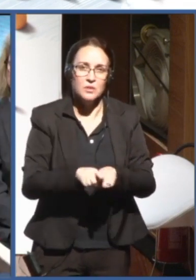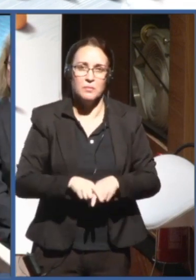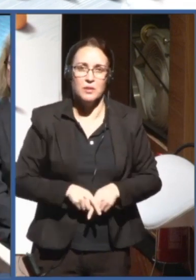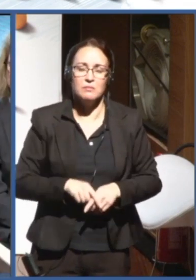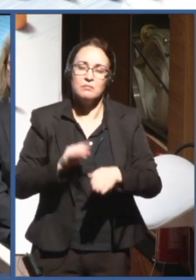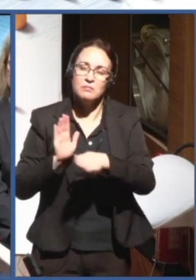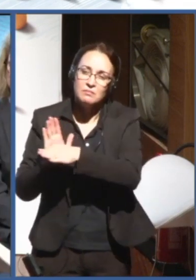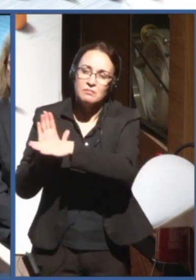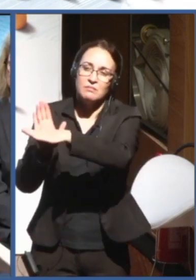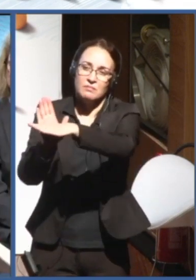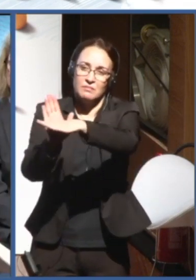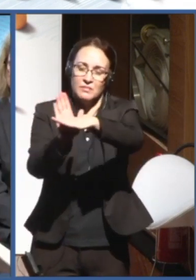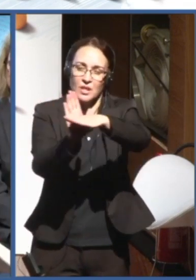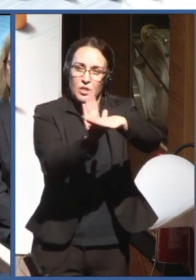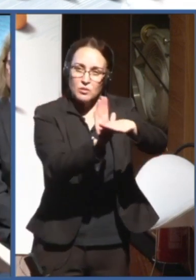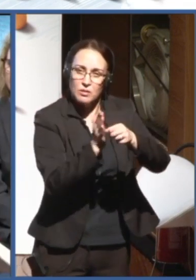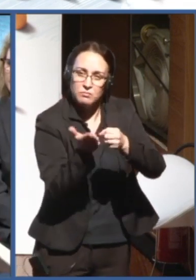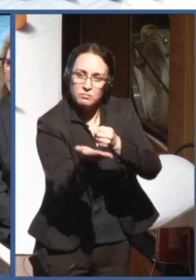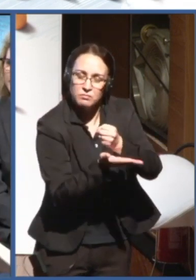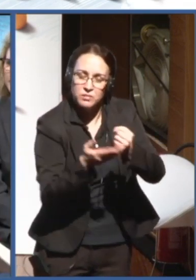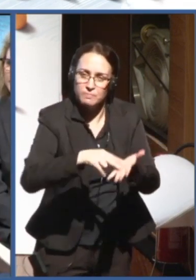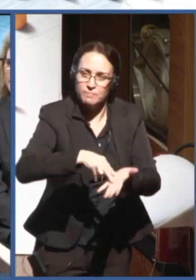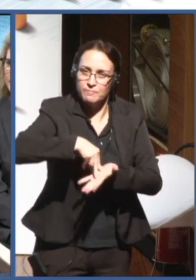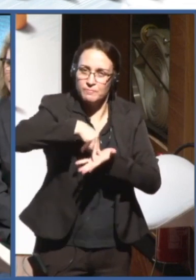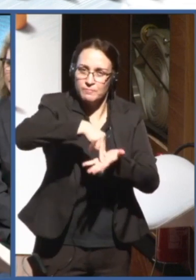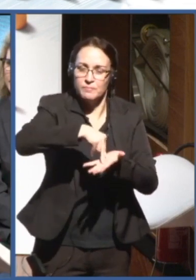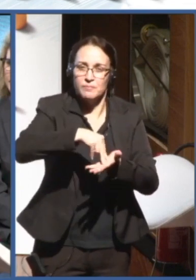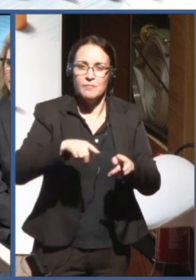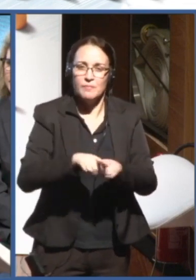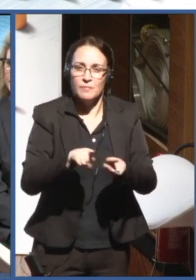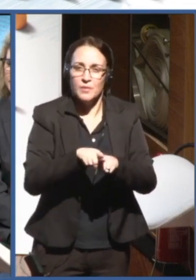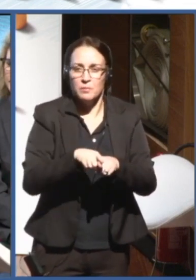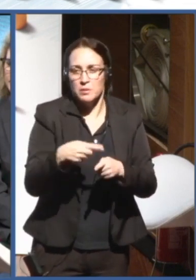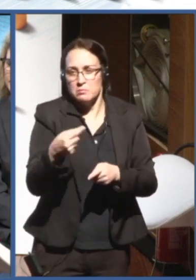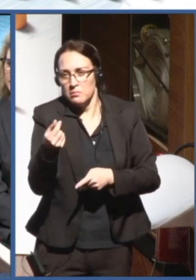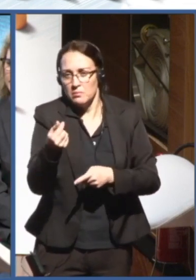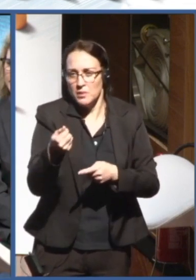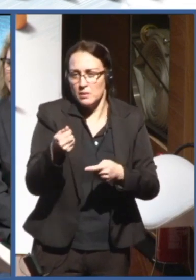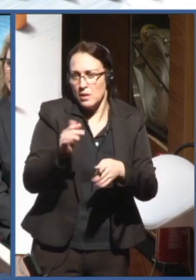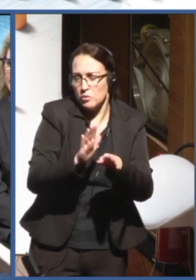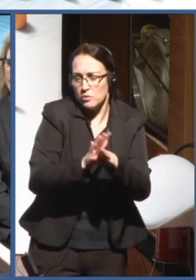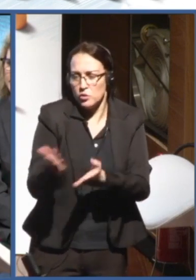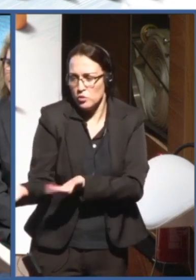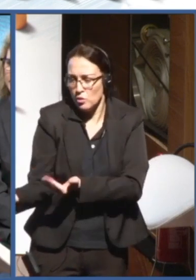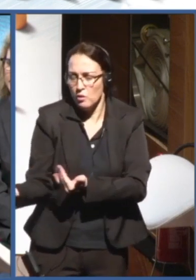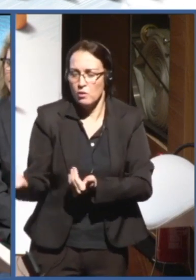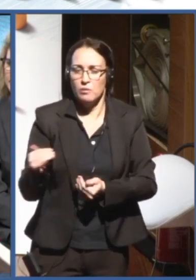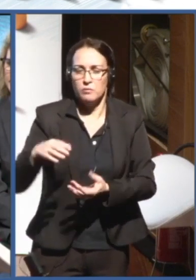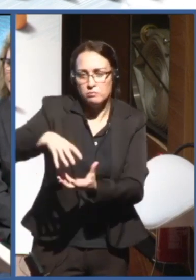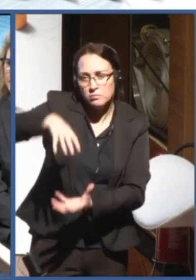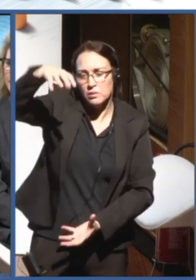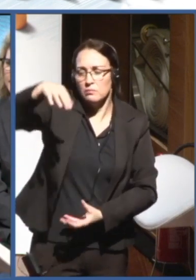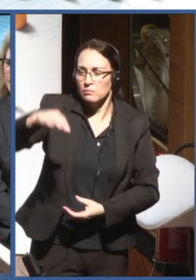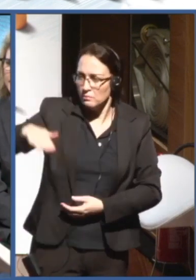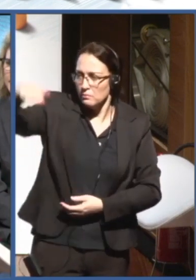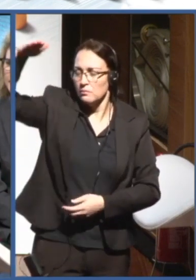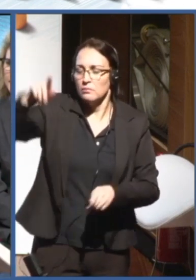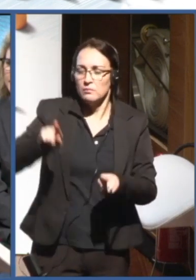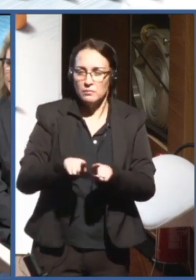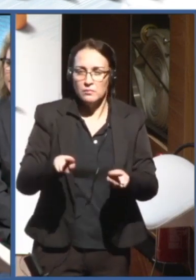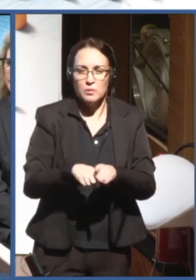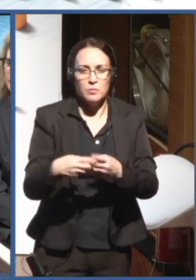different civil society, and among young people as well, in the school, in the higher school, to be able to understand the challenges of